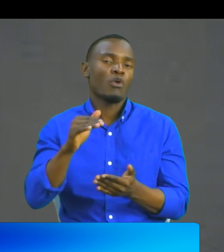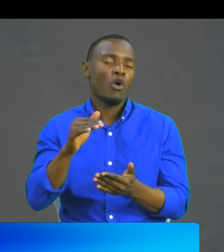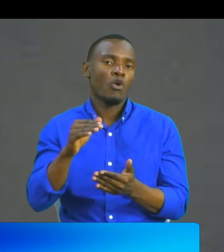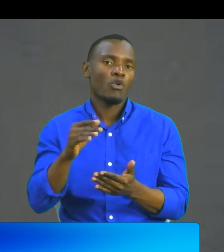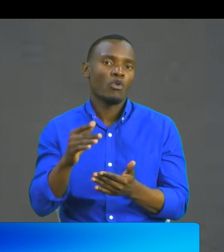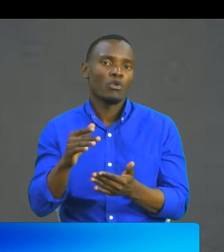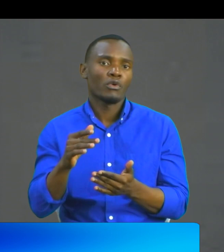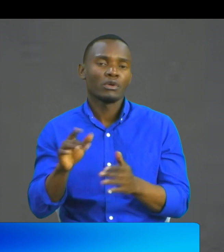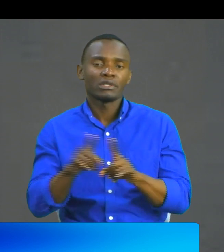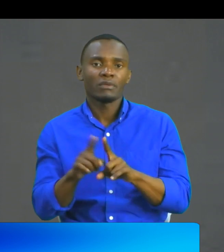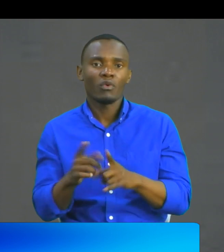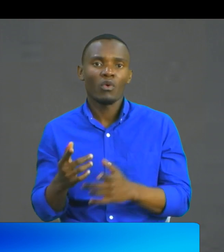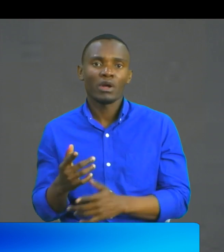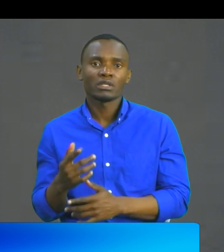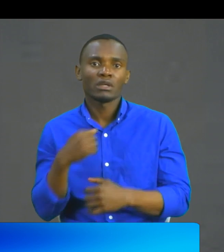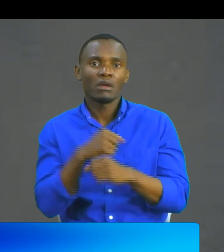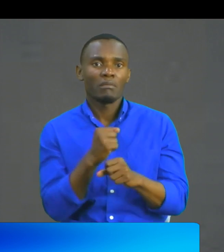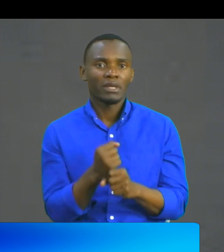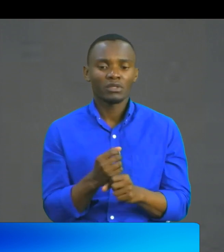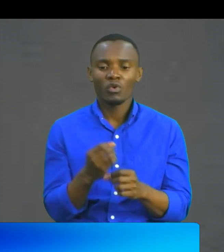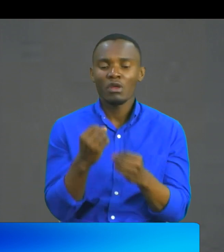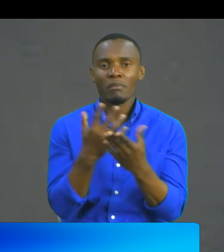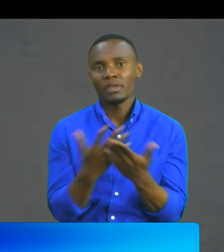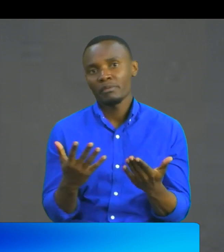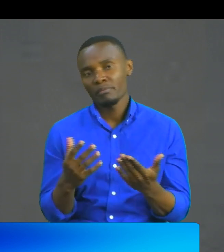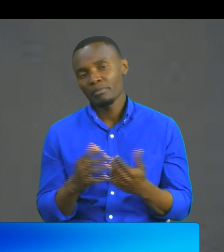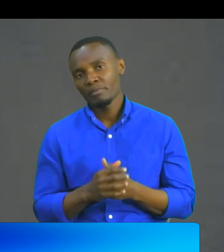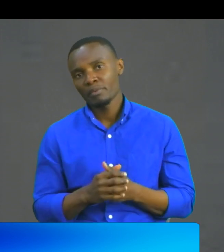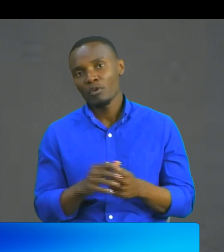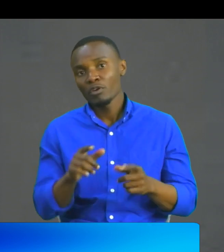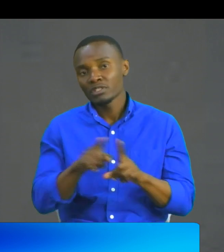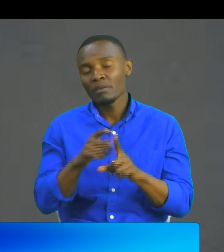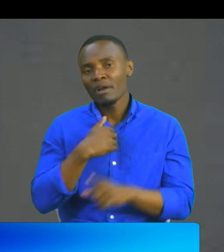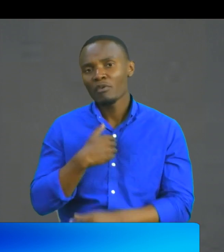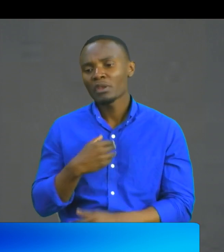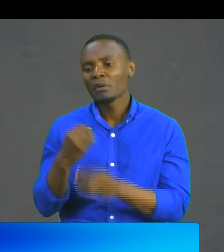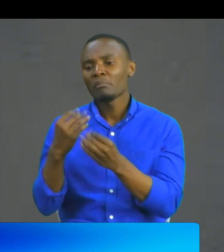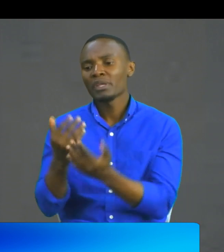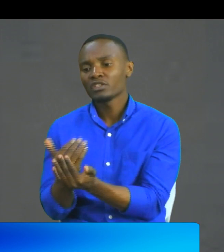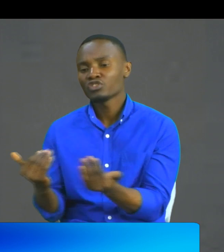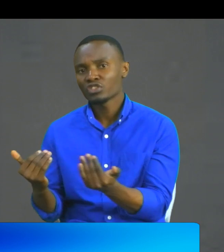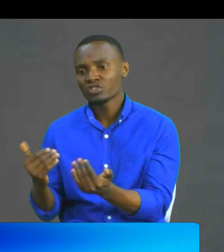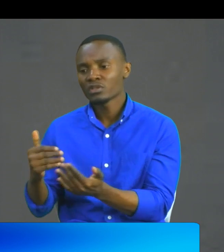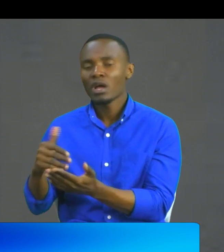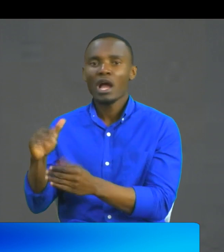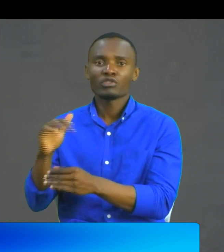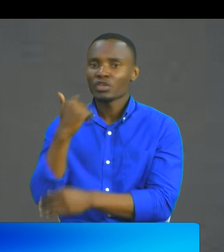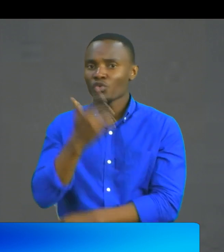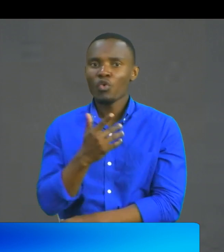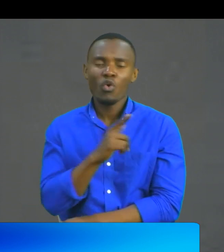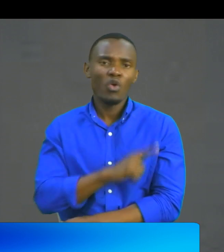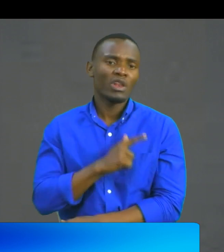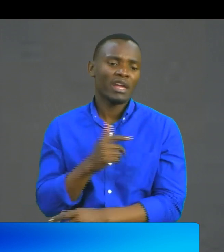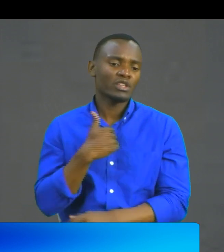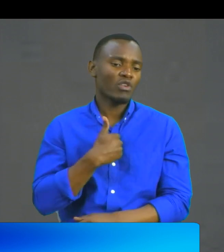maybe make it known to so many people because we have so many kids outside there who have not been privileged to have such a